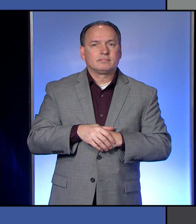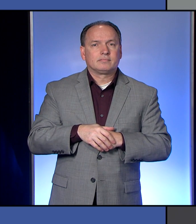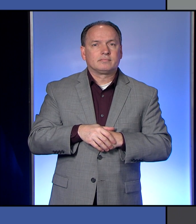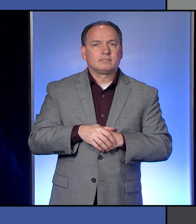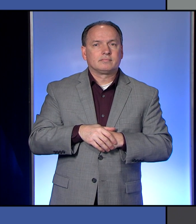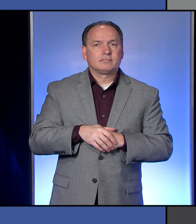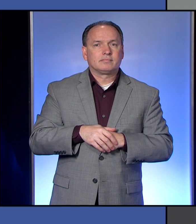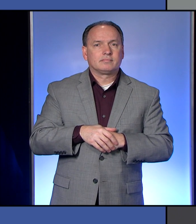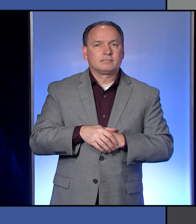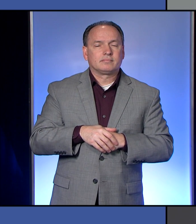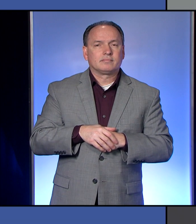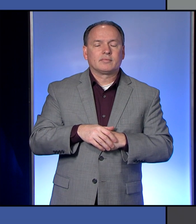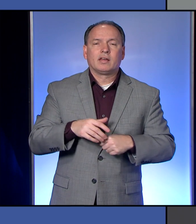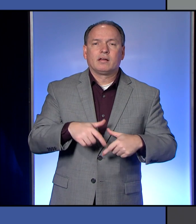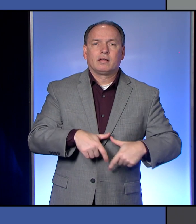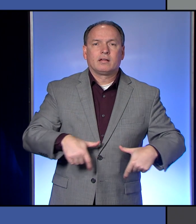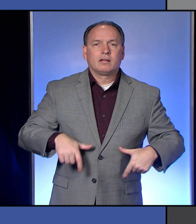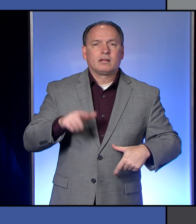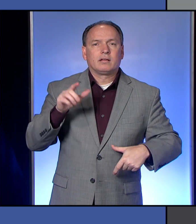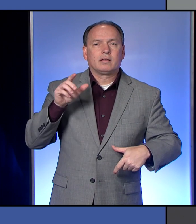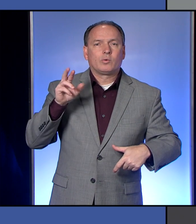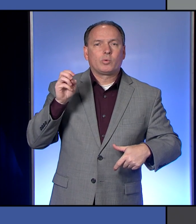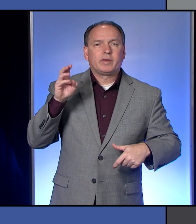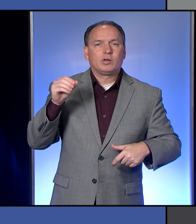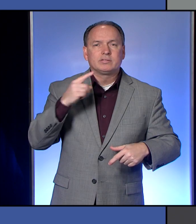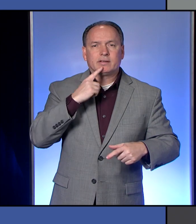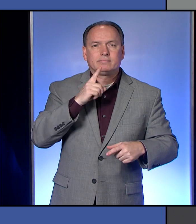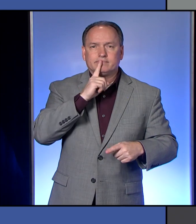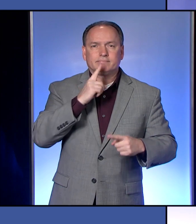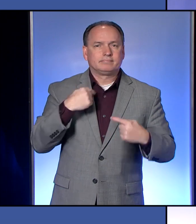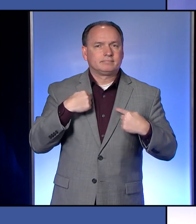I am not absolutely sure, but to best of my knowledge, we do not.